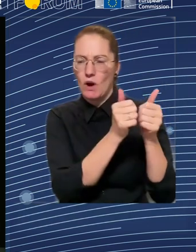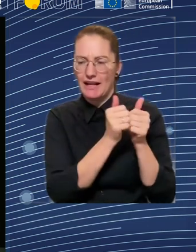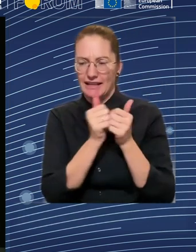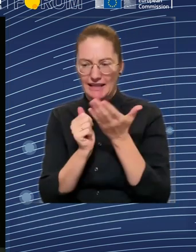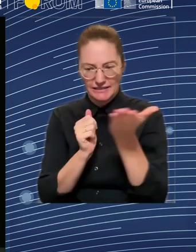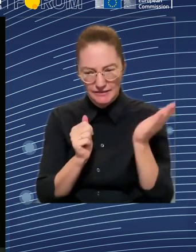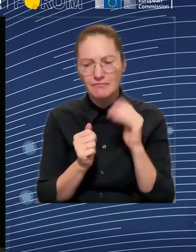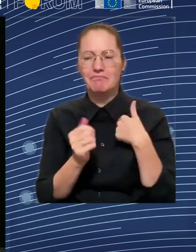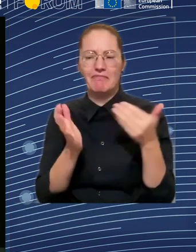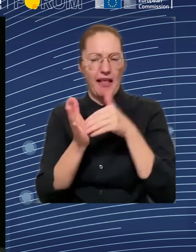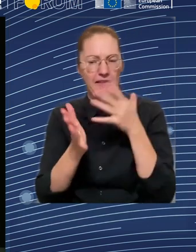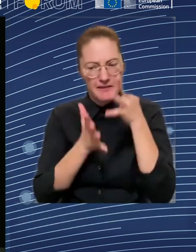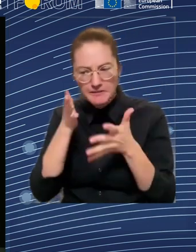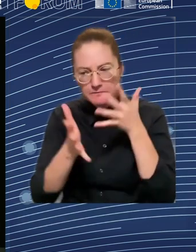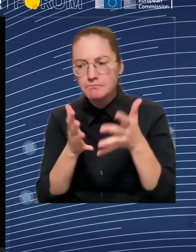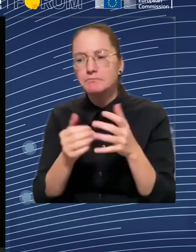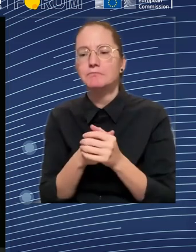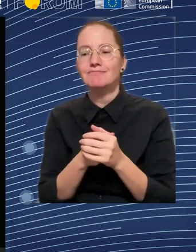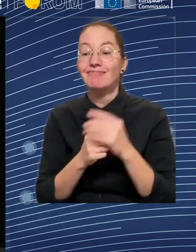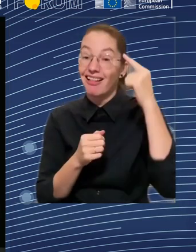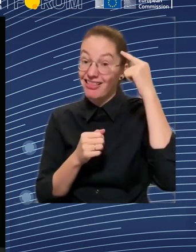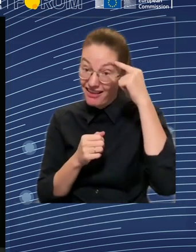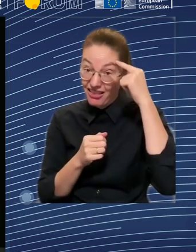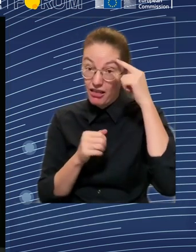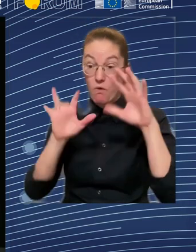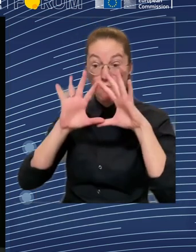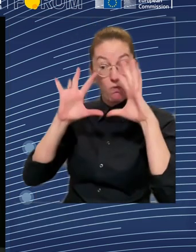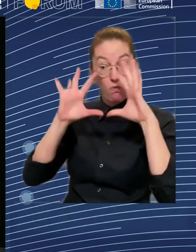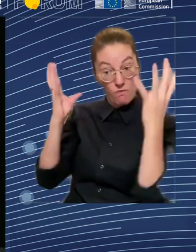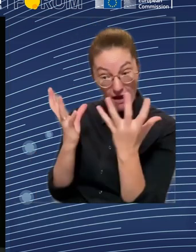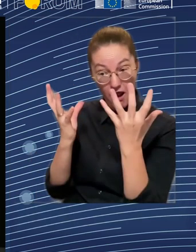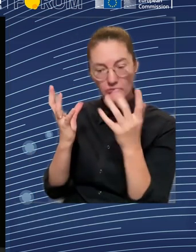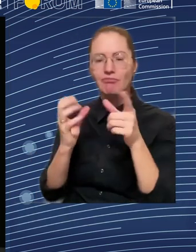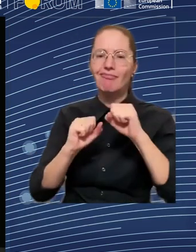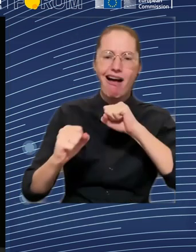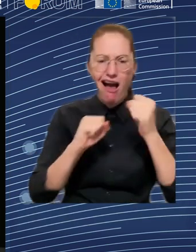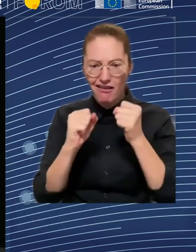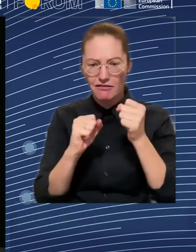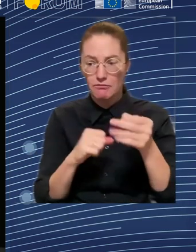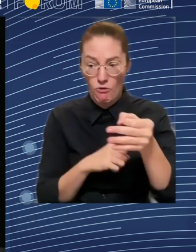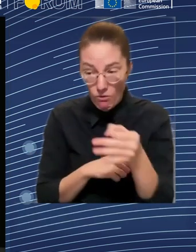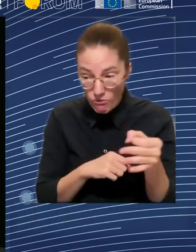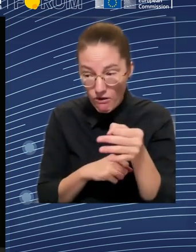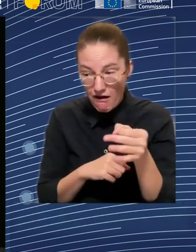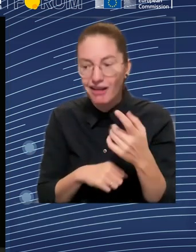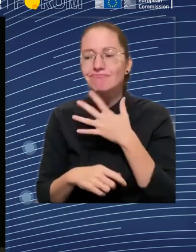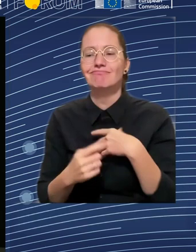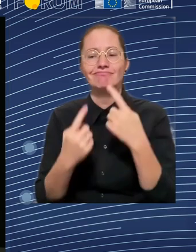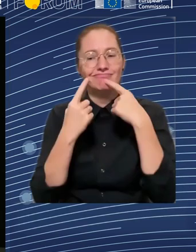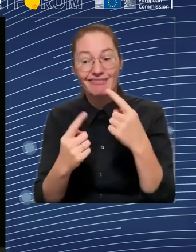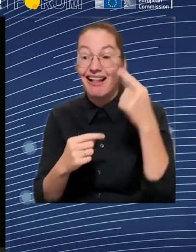Agnieszka, let's be real about the pressures on making, on